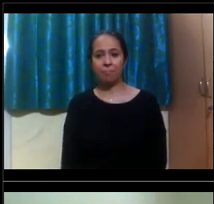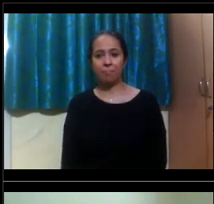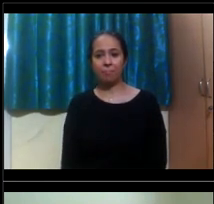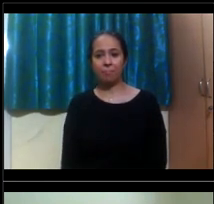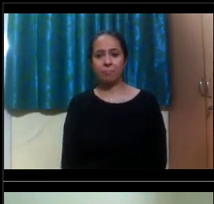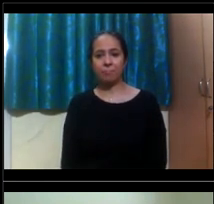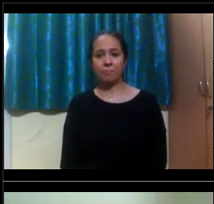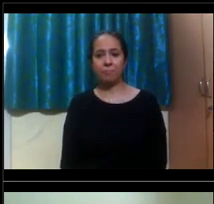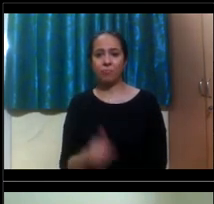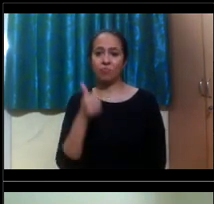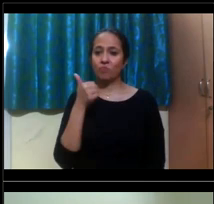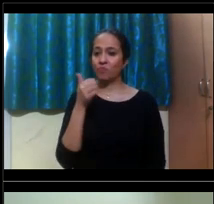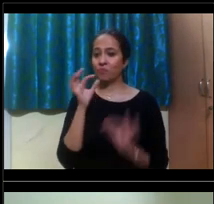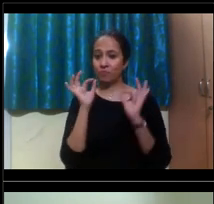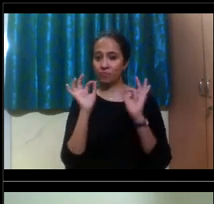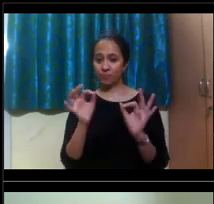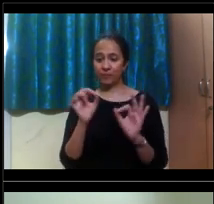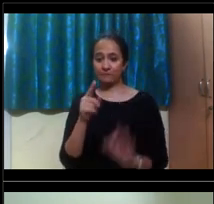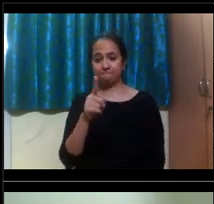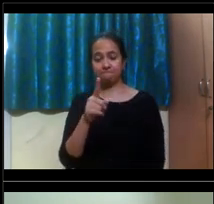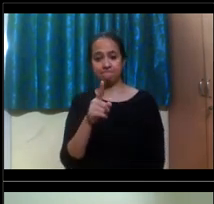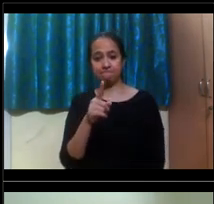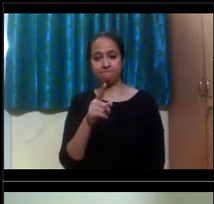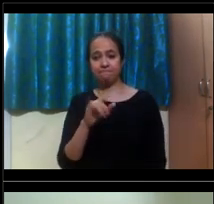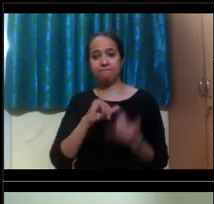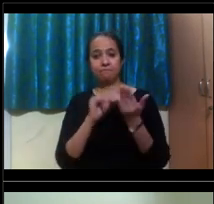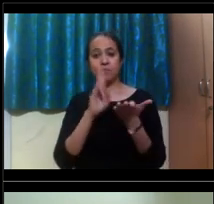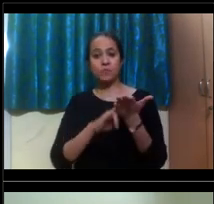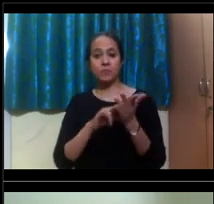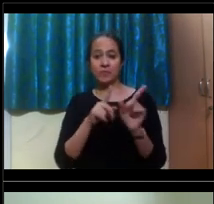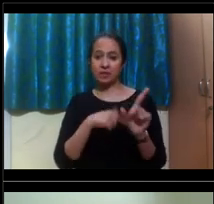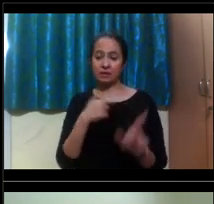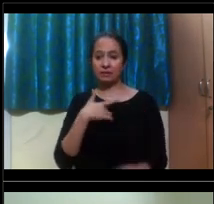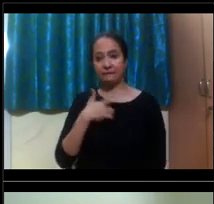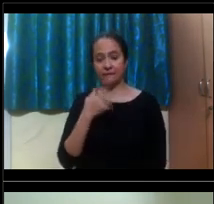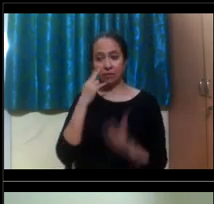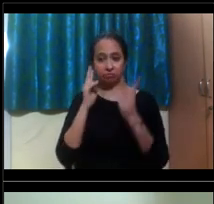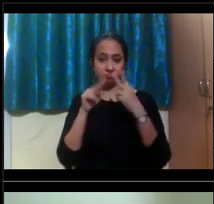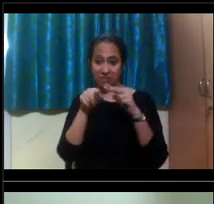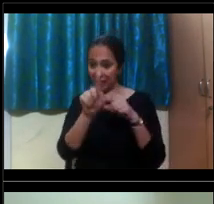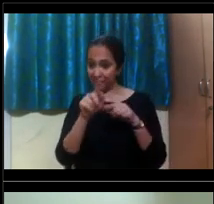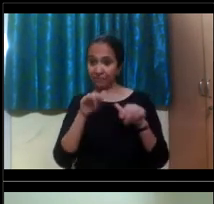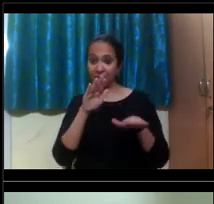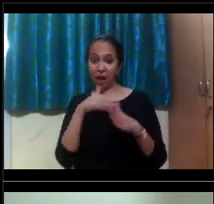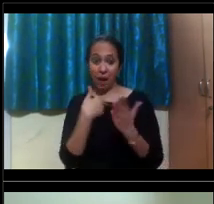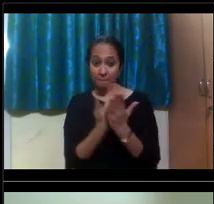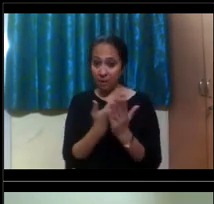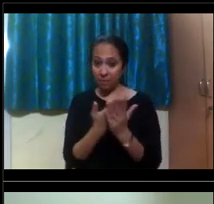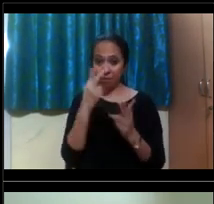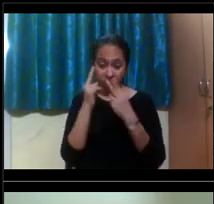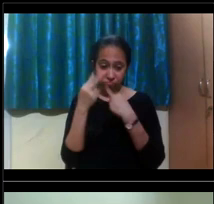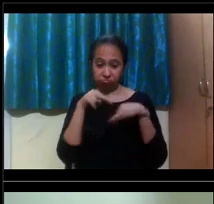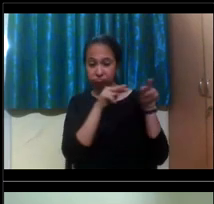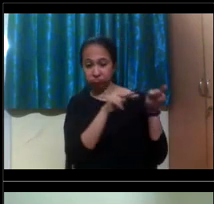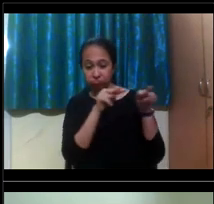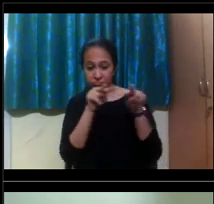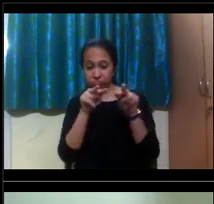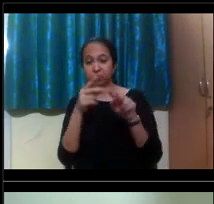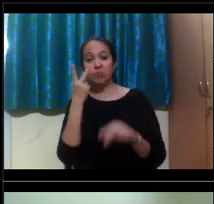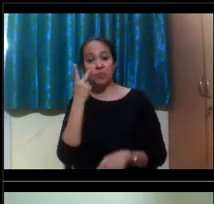Sunny. I, um, basically looked at, um, how far